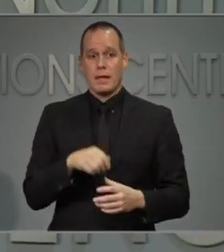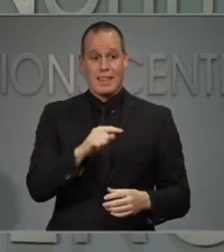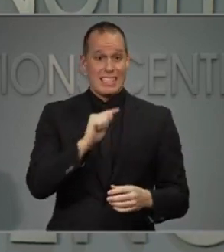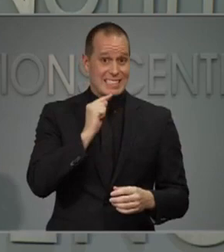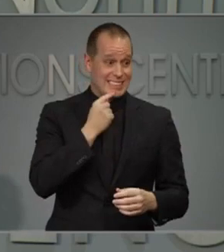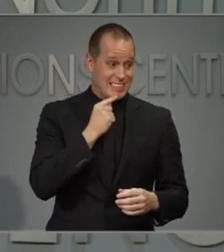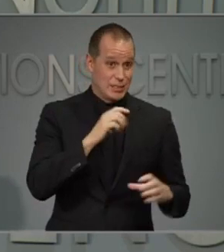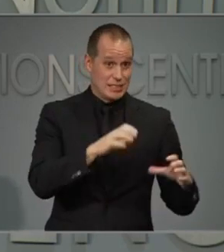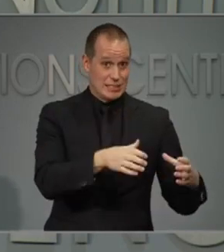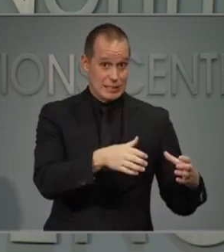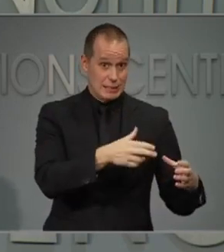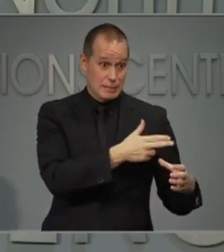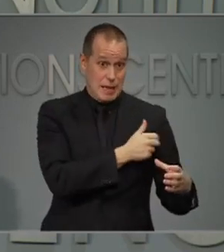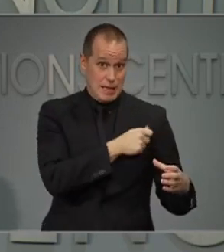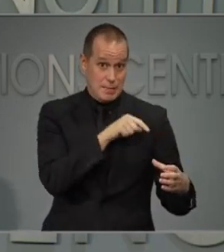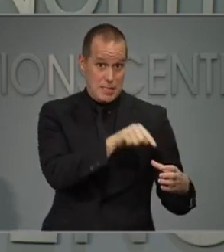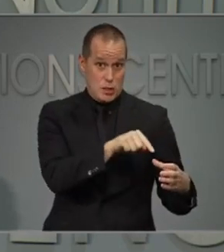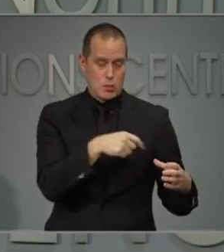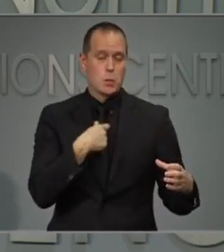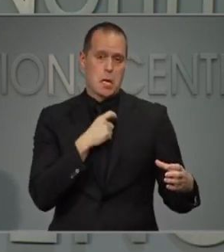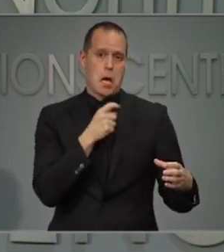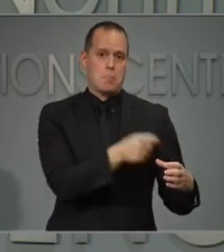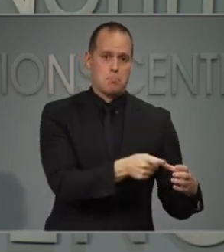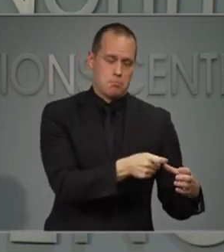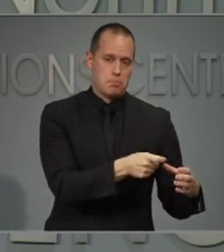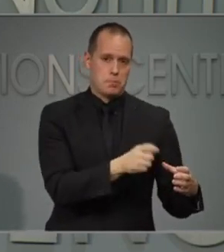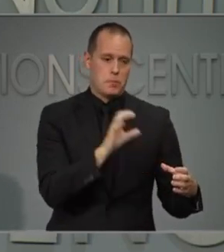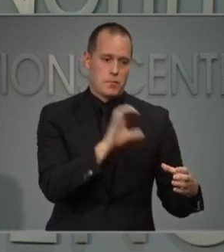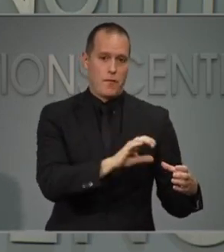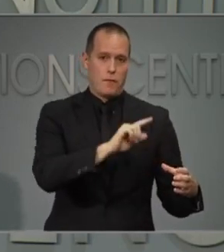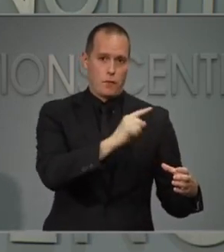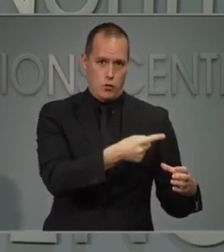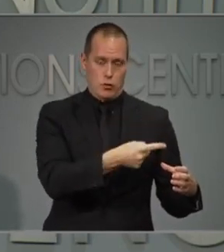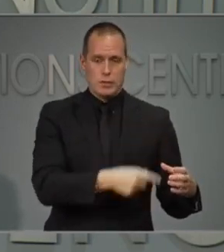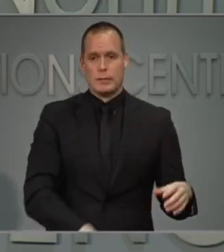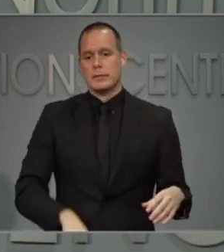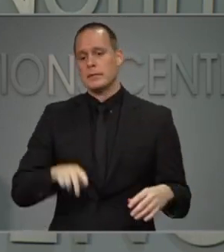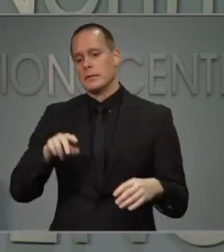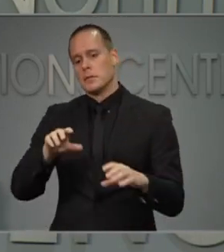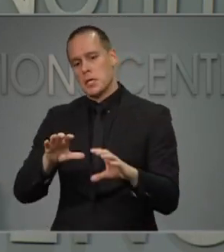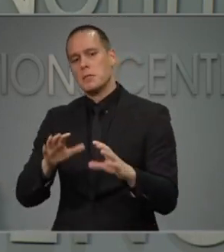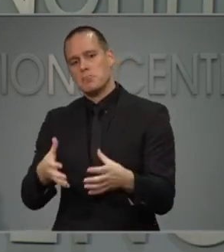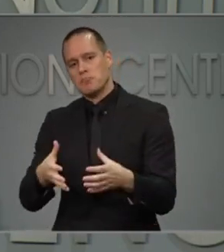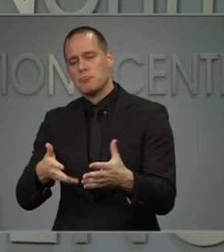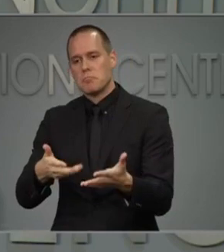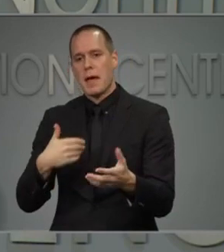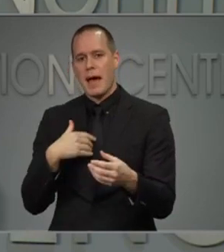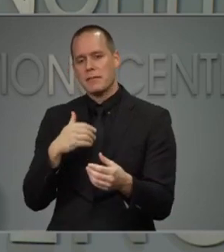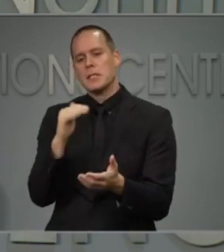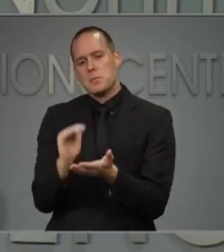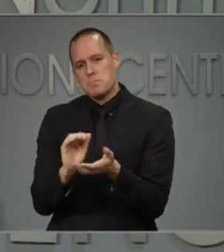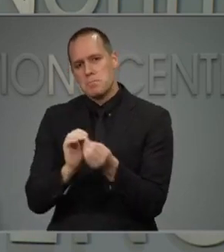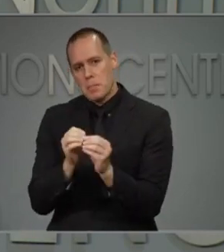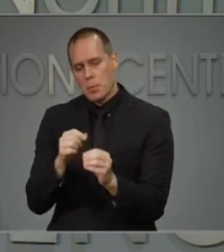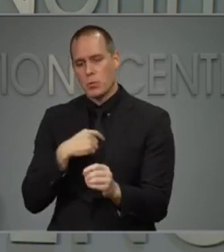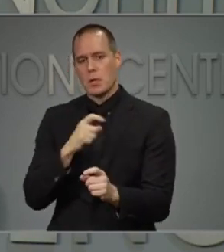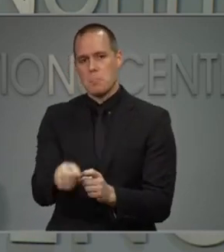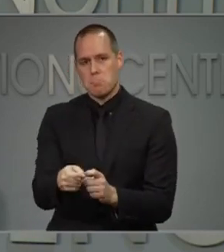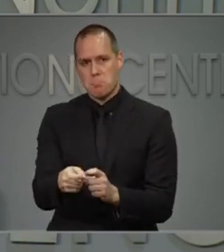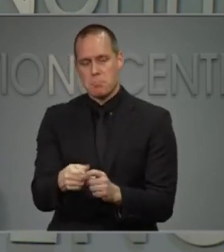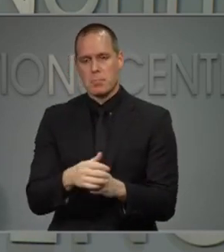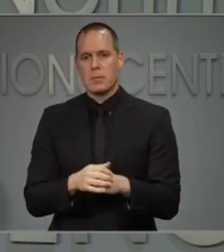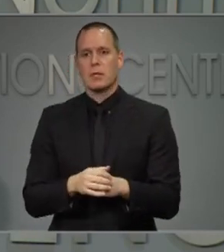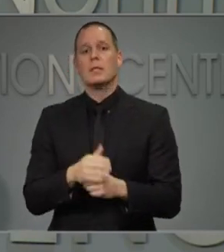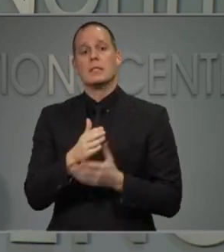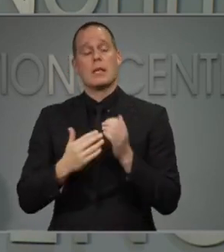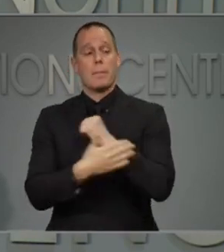at the hospitals and the long-term care facilities. But we are also able to provide some PPE to our county